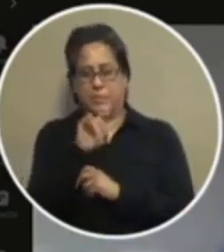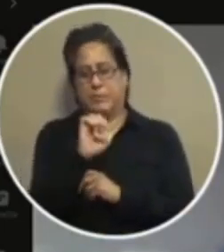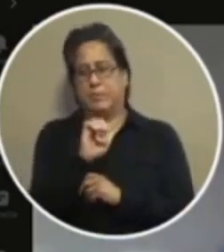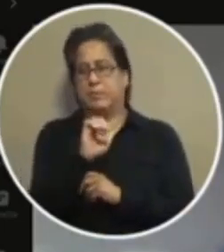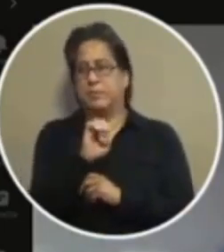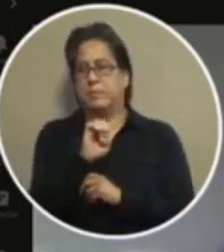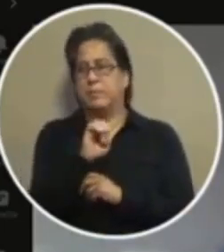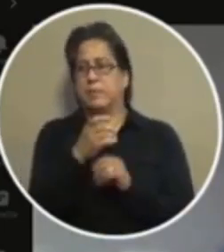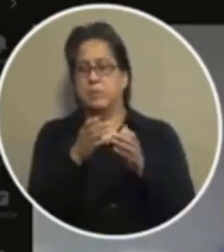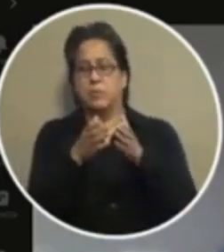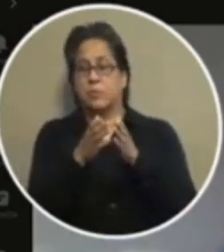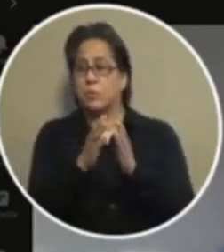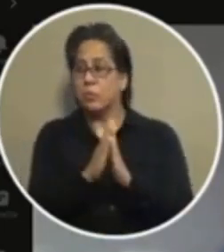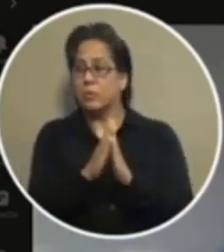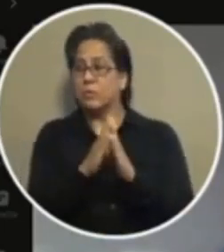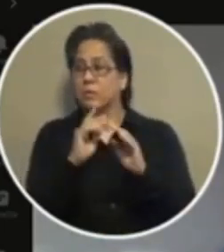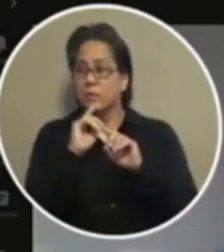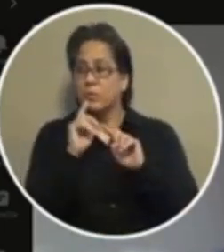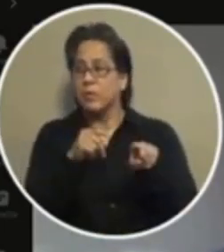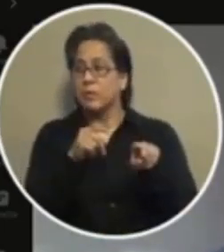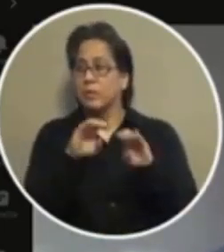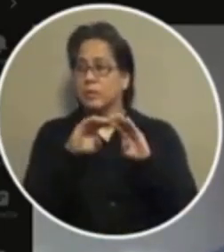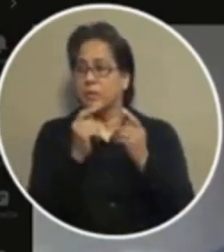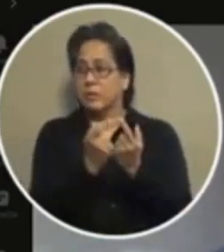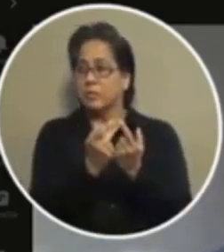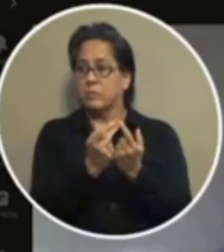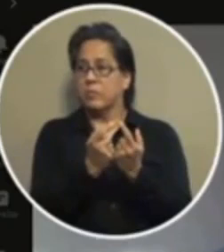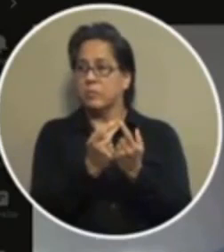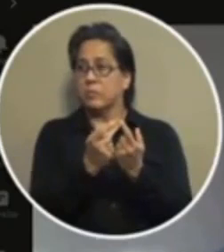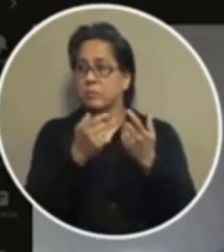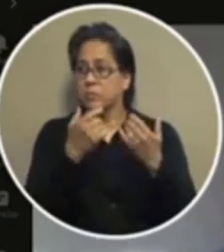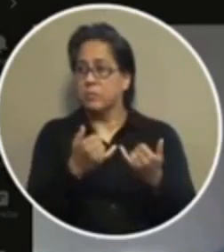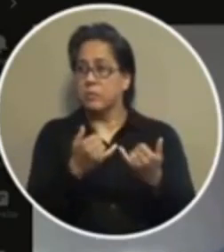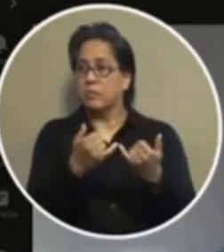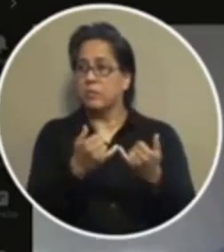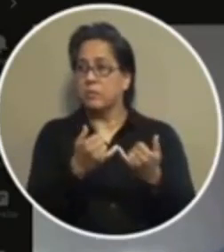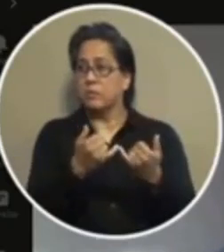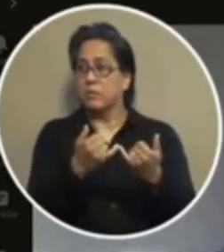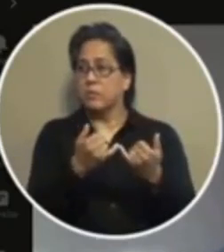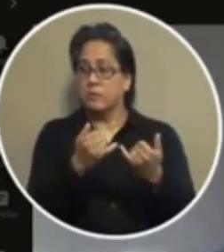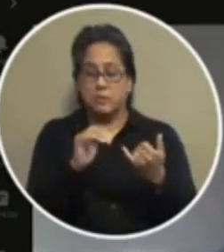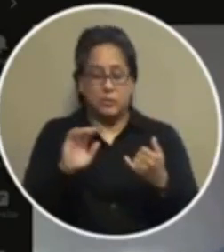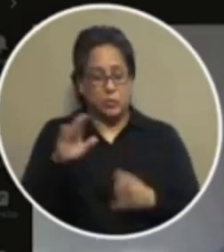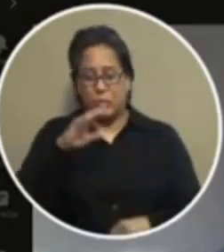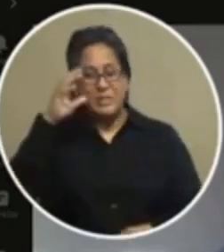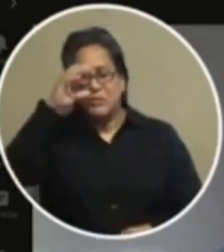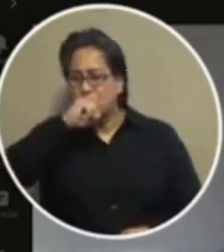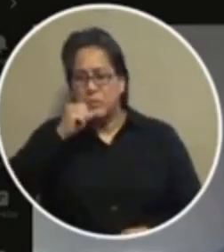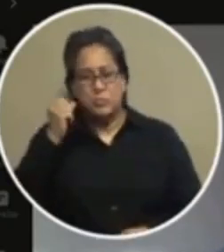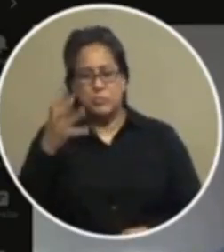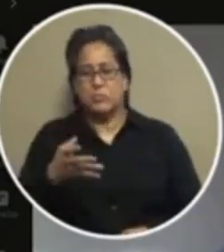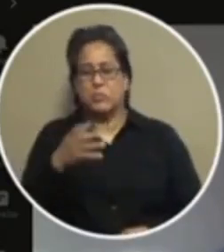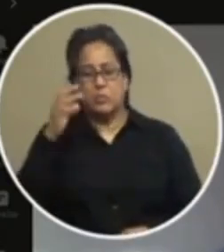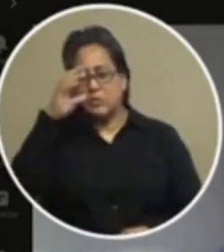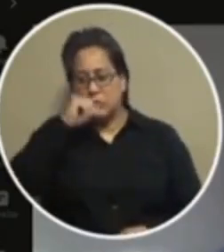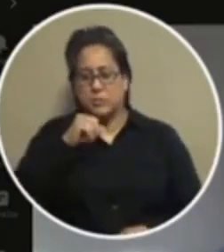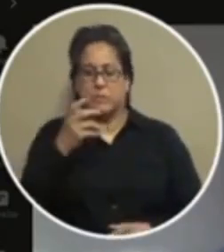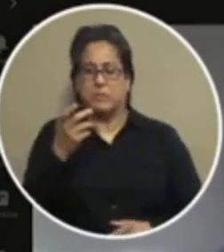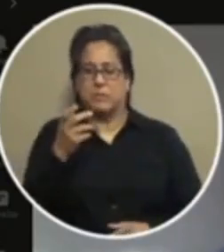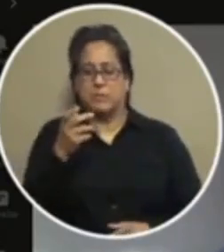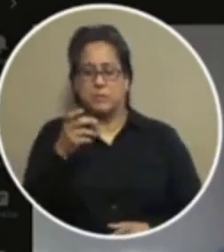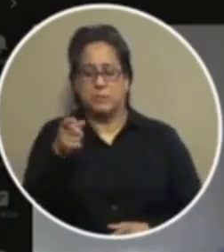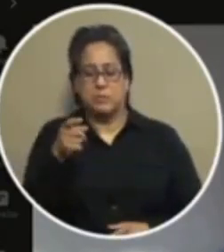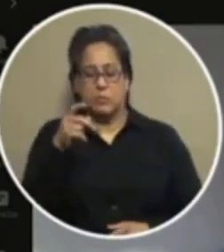the the request the directive that the council made when you you're assuming a lot you're insinuating a lot